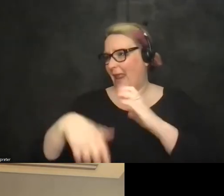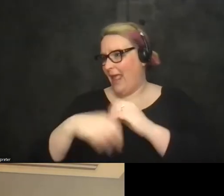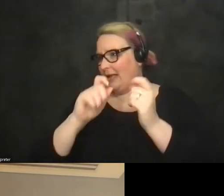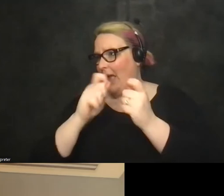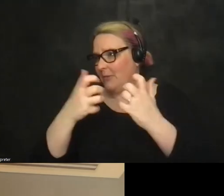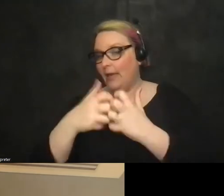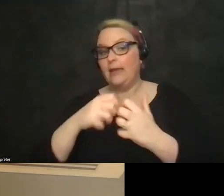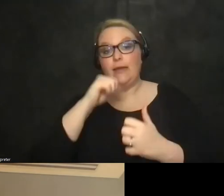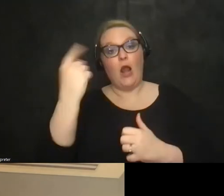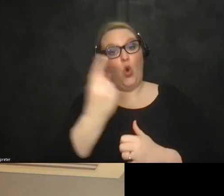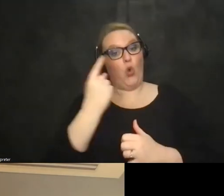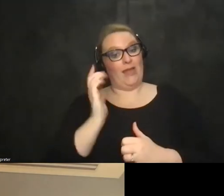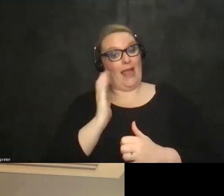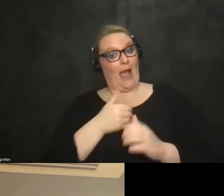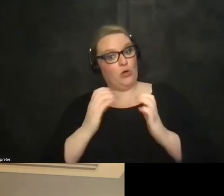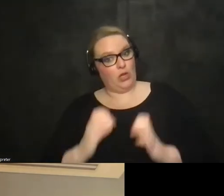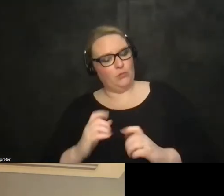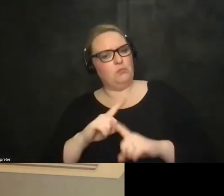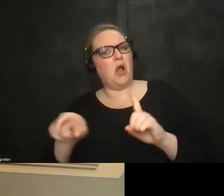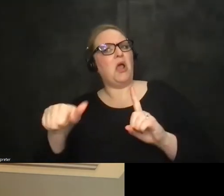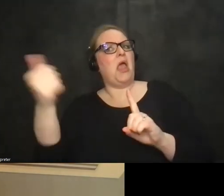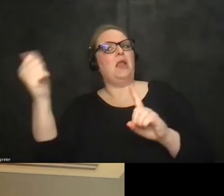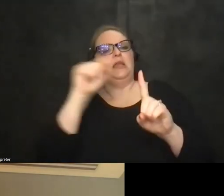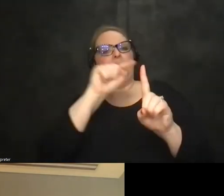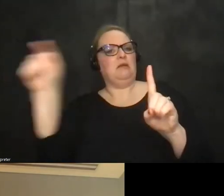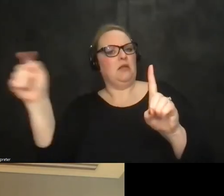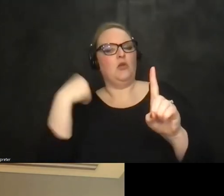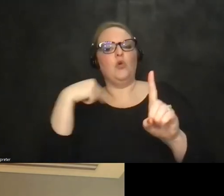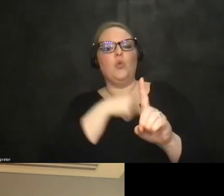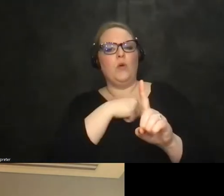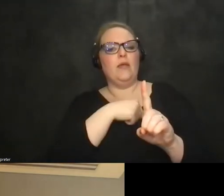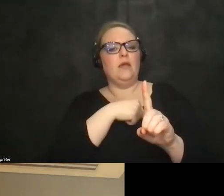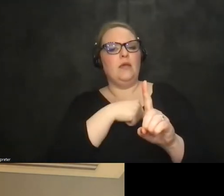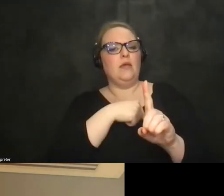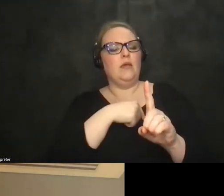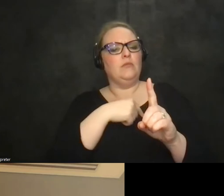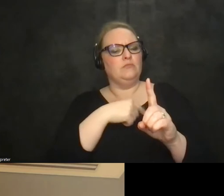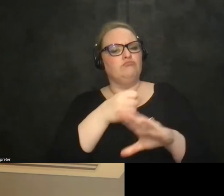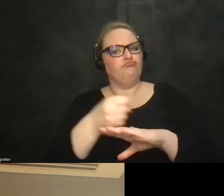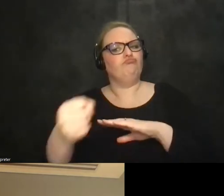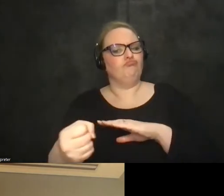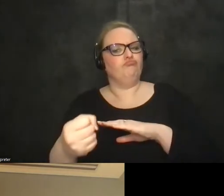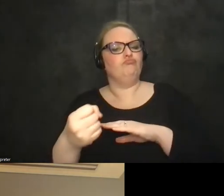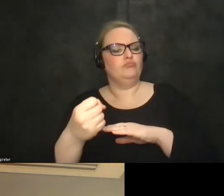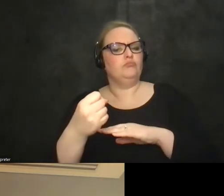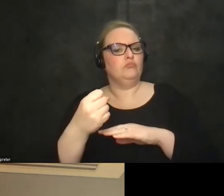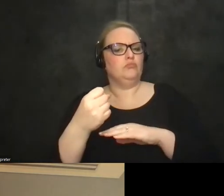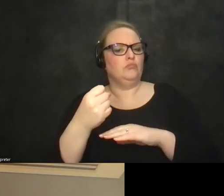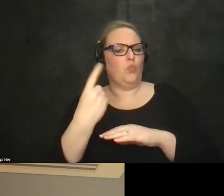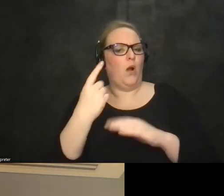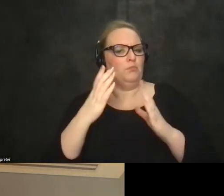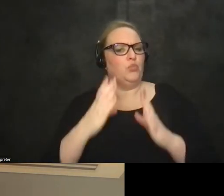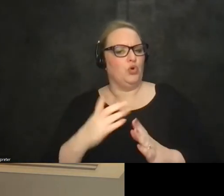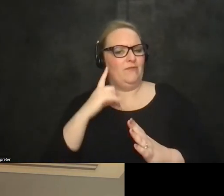for our job seekers but any job seeker and we actually ended up getting one successful for that role um another really great